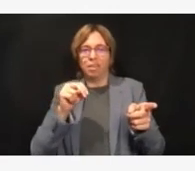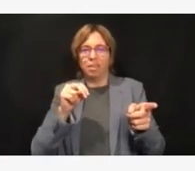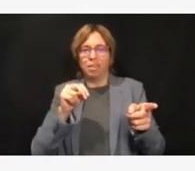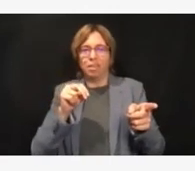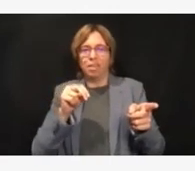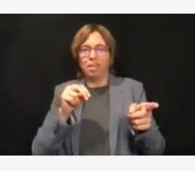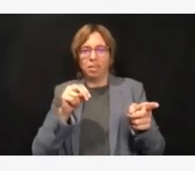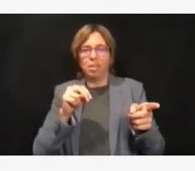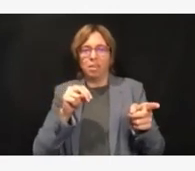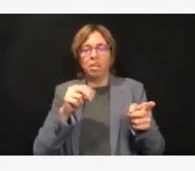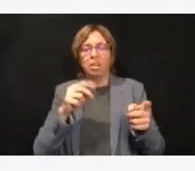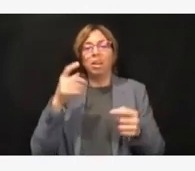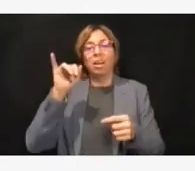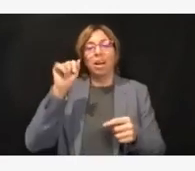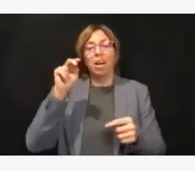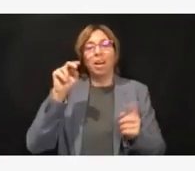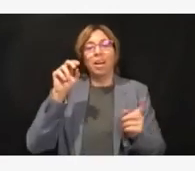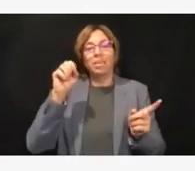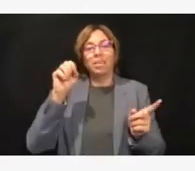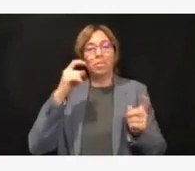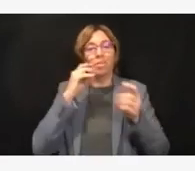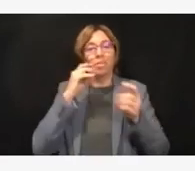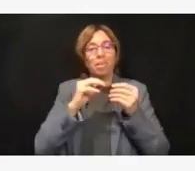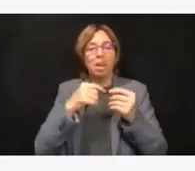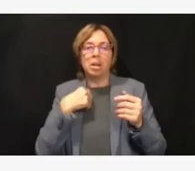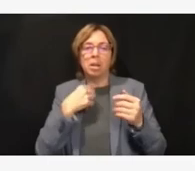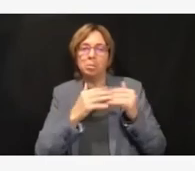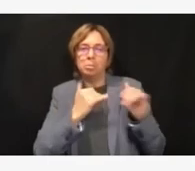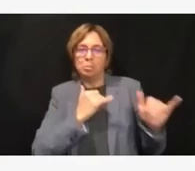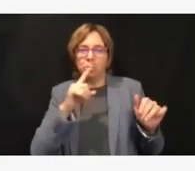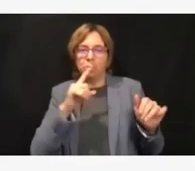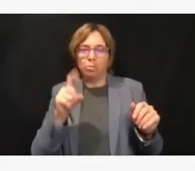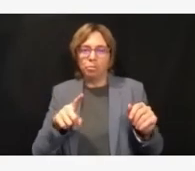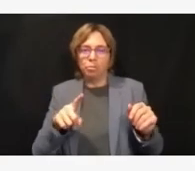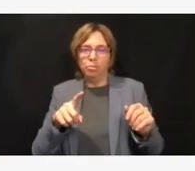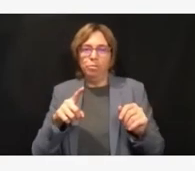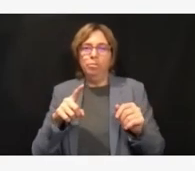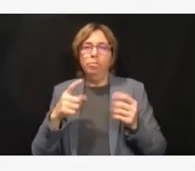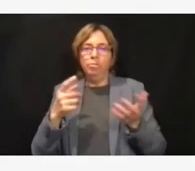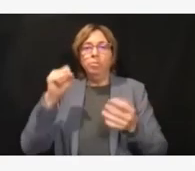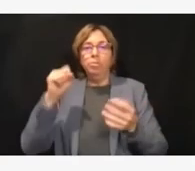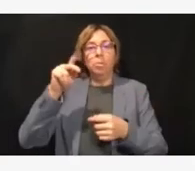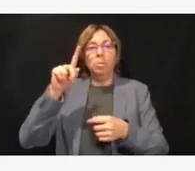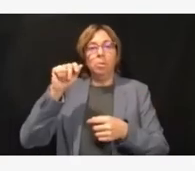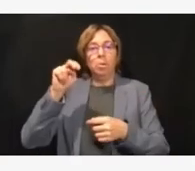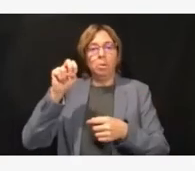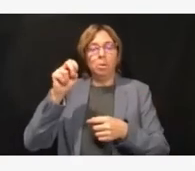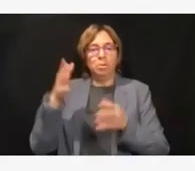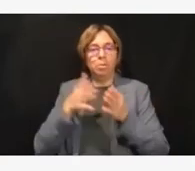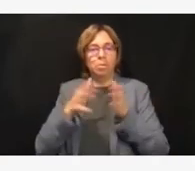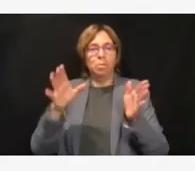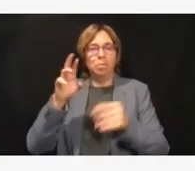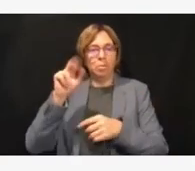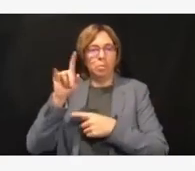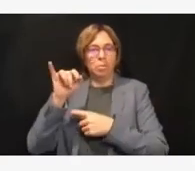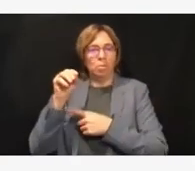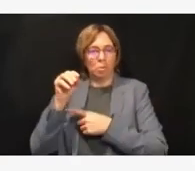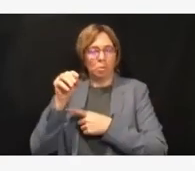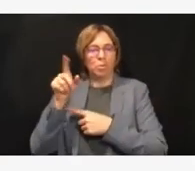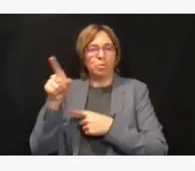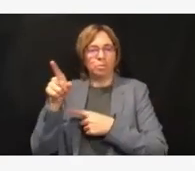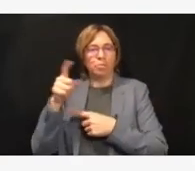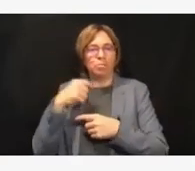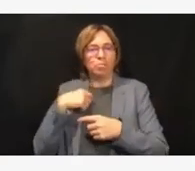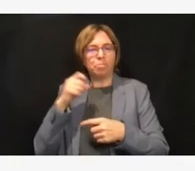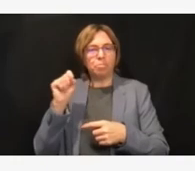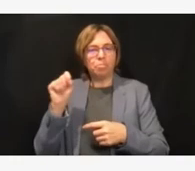Also, I forgot to say who I was. I'm from Spokane Public Radio. When it comes to, I guess, cases in the state as